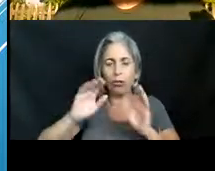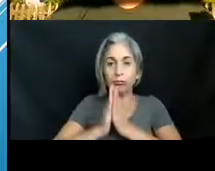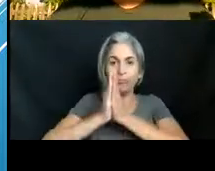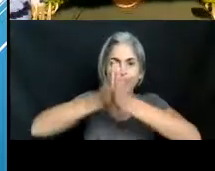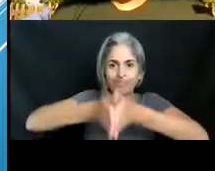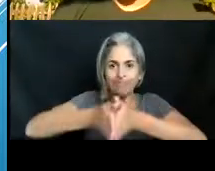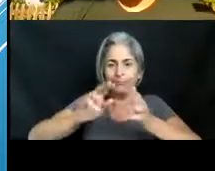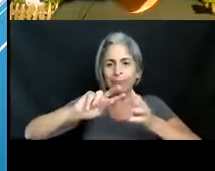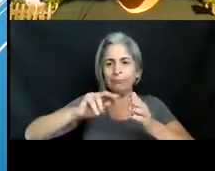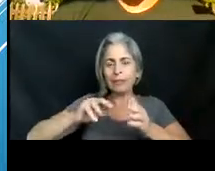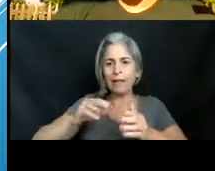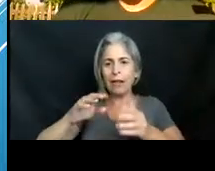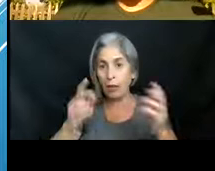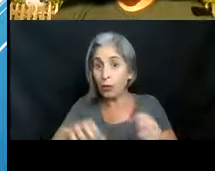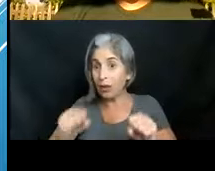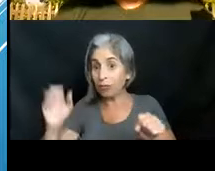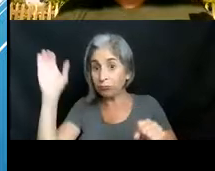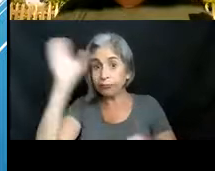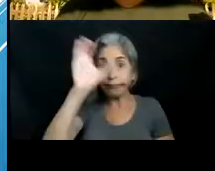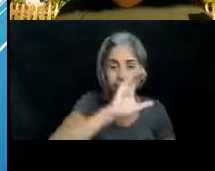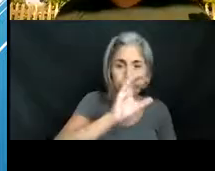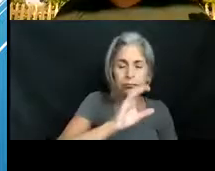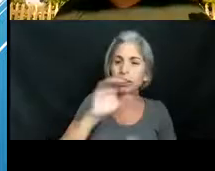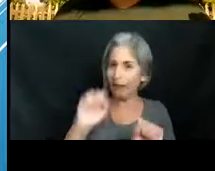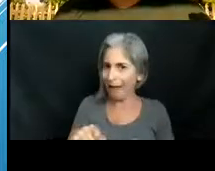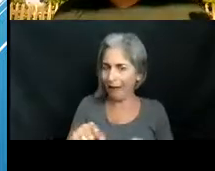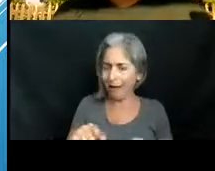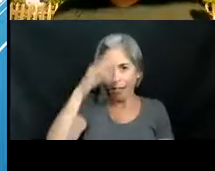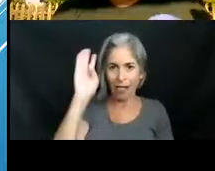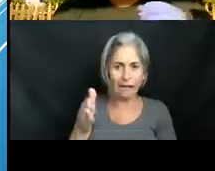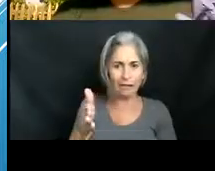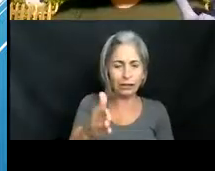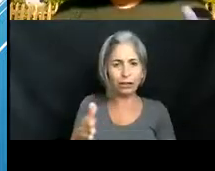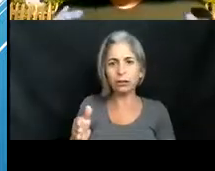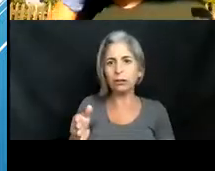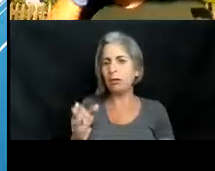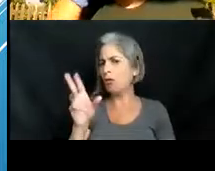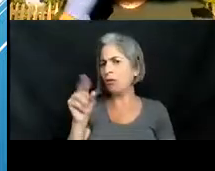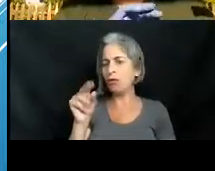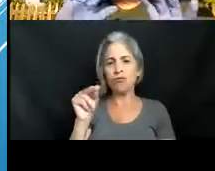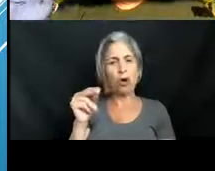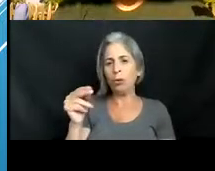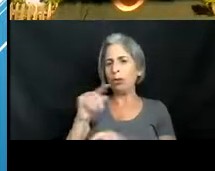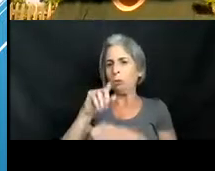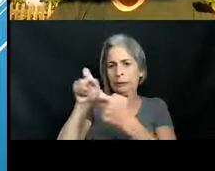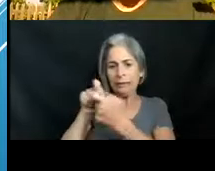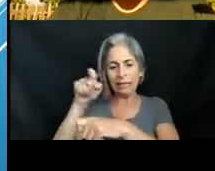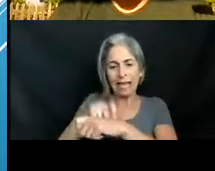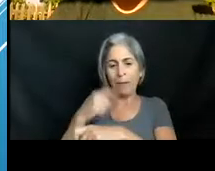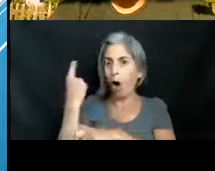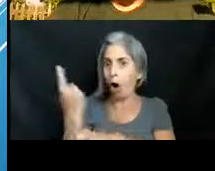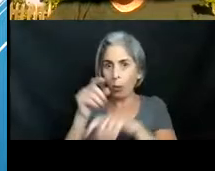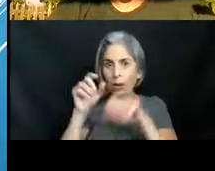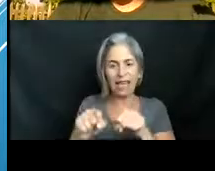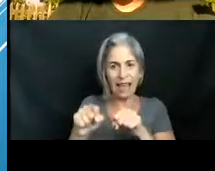welcome to go out there and hunt those lionfish. There is no hunting season for them. It is always hunting season for